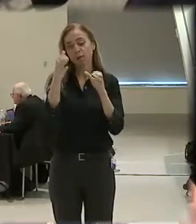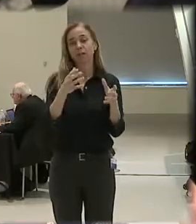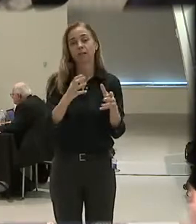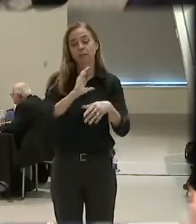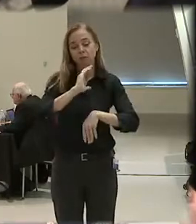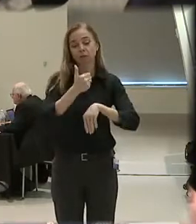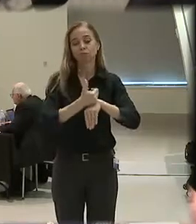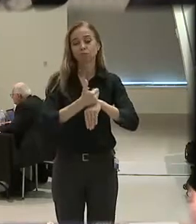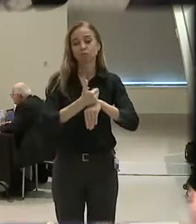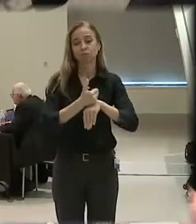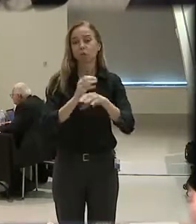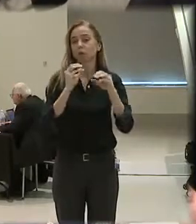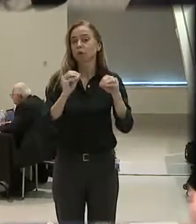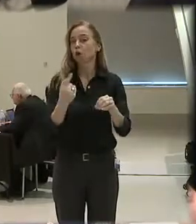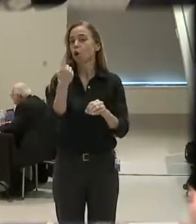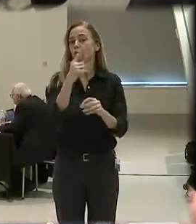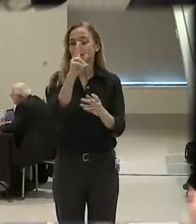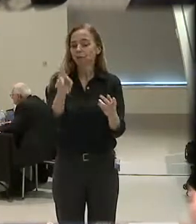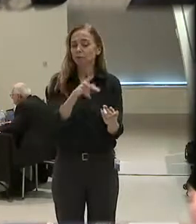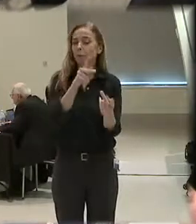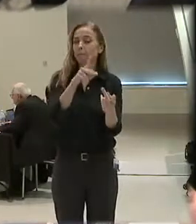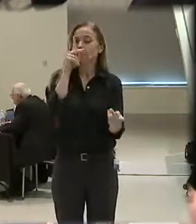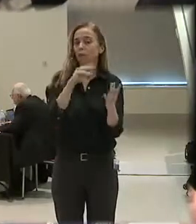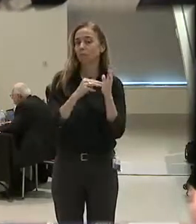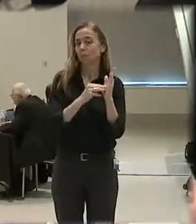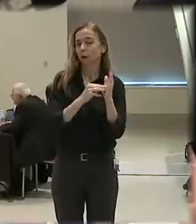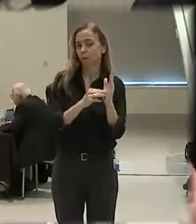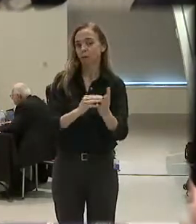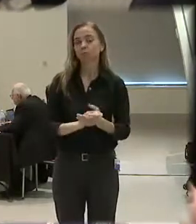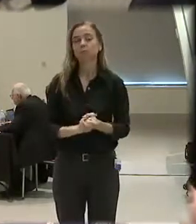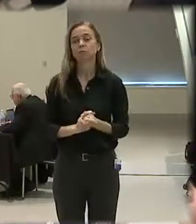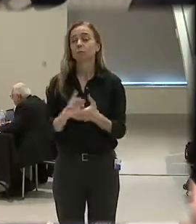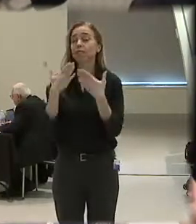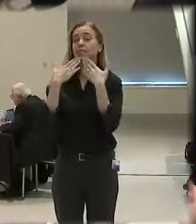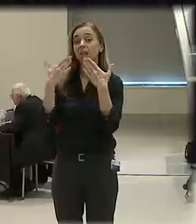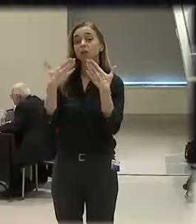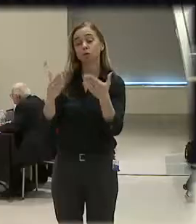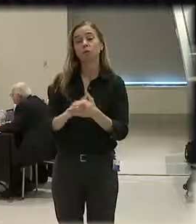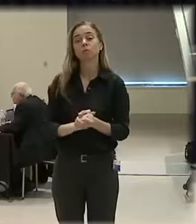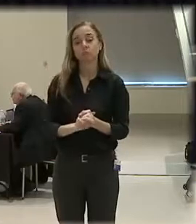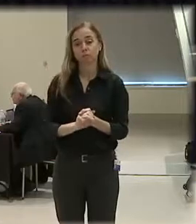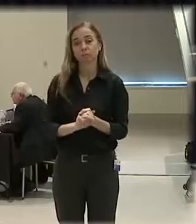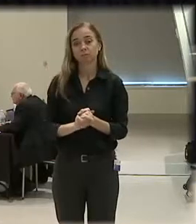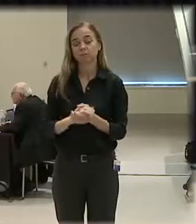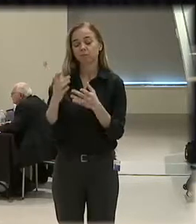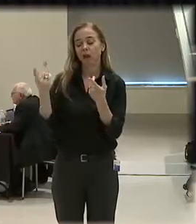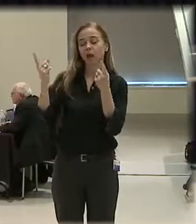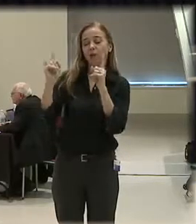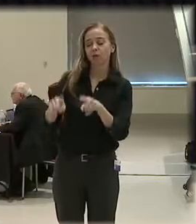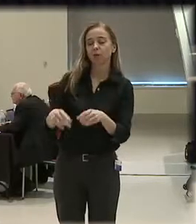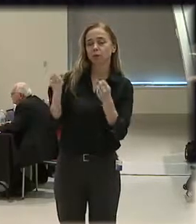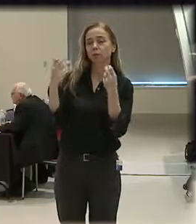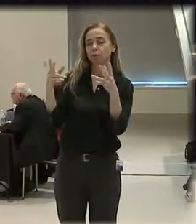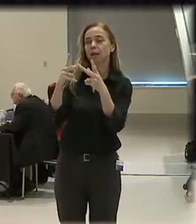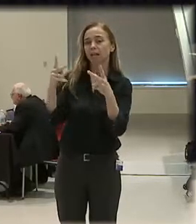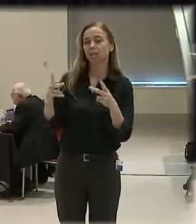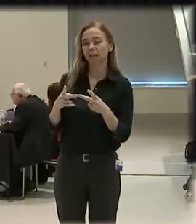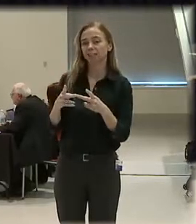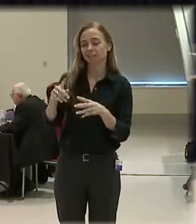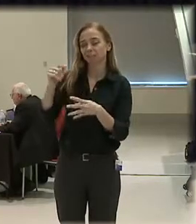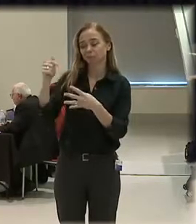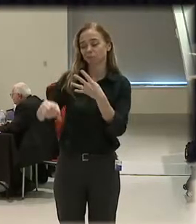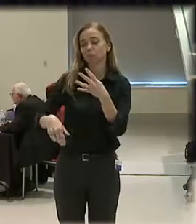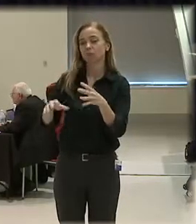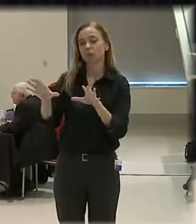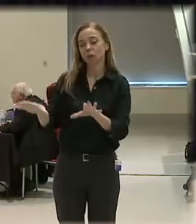But there's no one that's a perfect model. Yeah. Thank you. I would agree that there's lots of places that do lots of